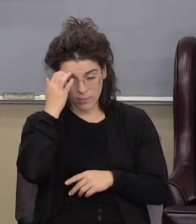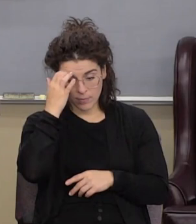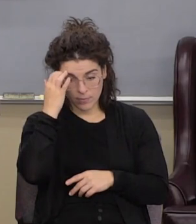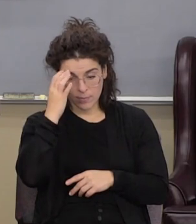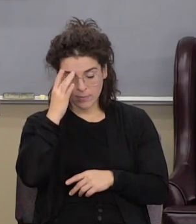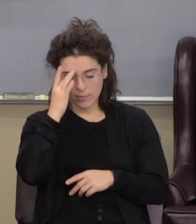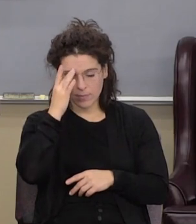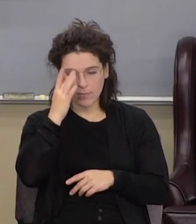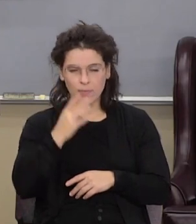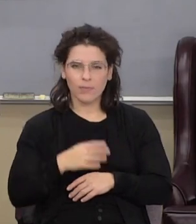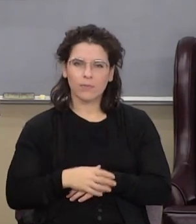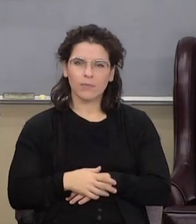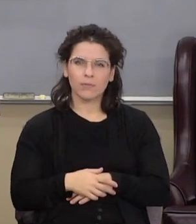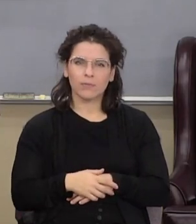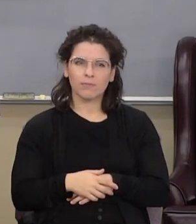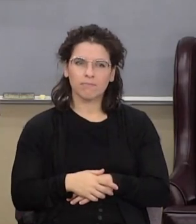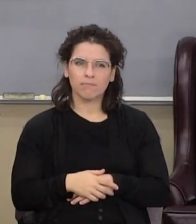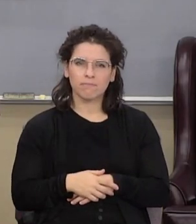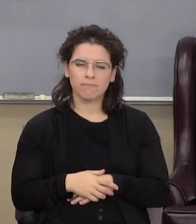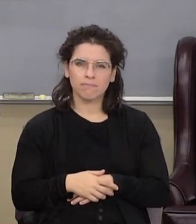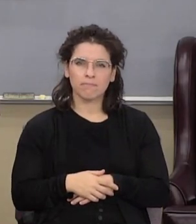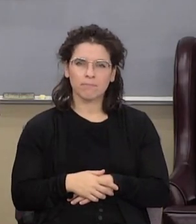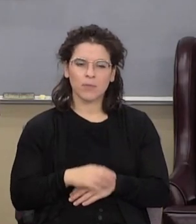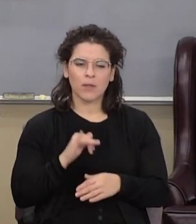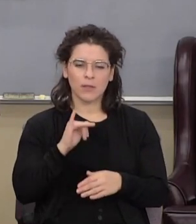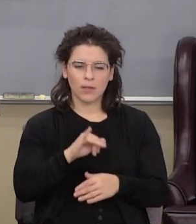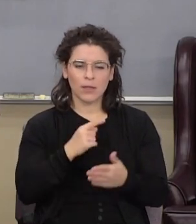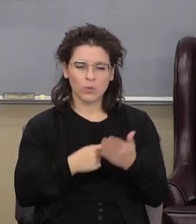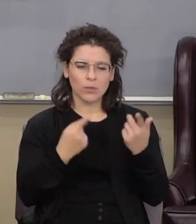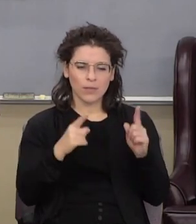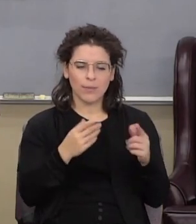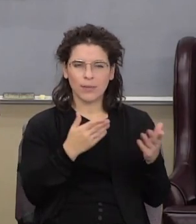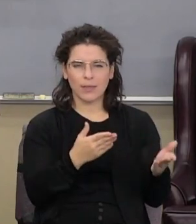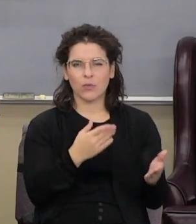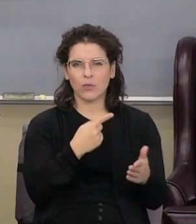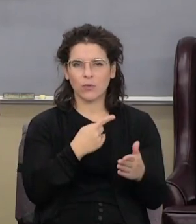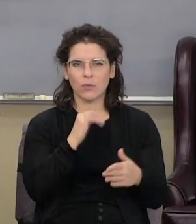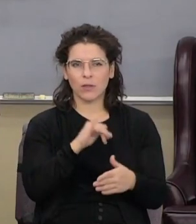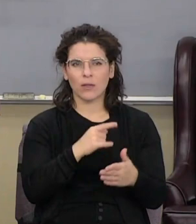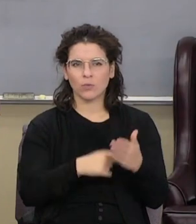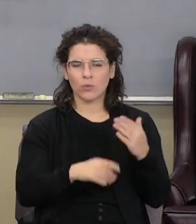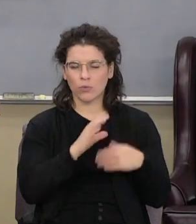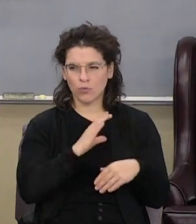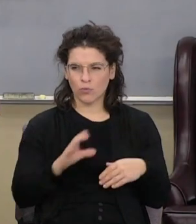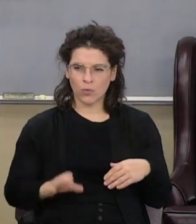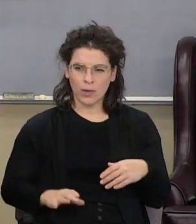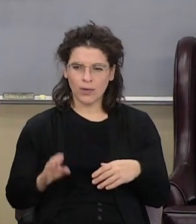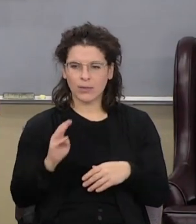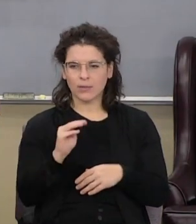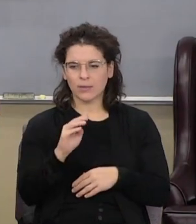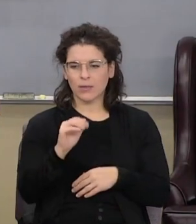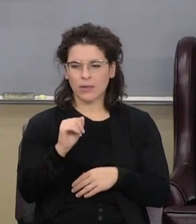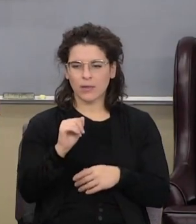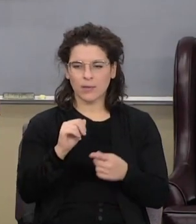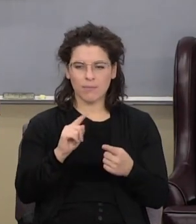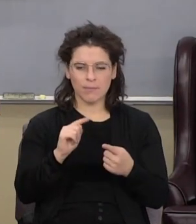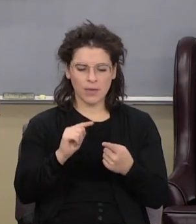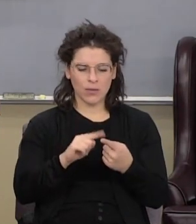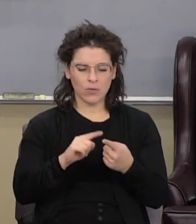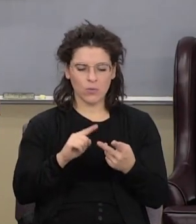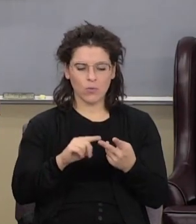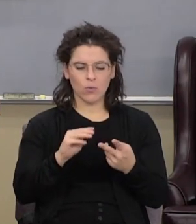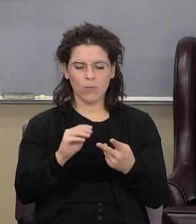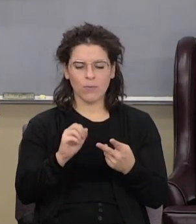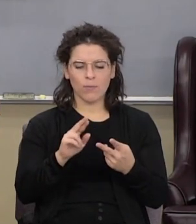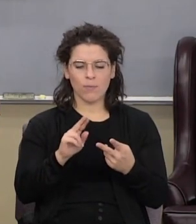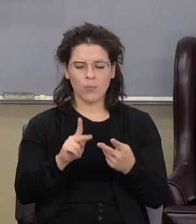that's that little that's what's going on over there and that's what Christ and Matthew Mount Luke and John is gathering together